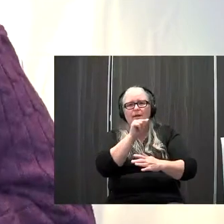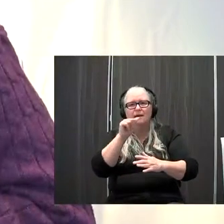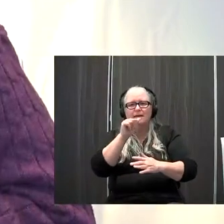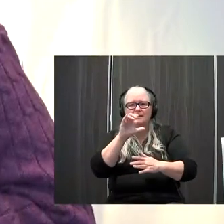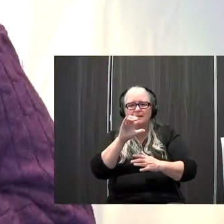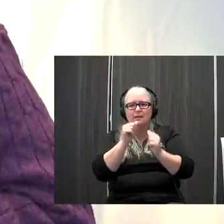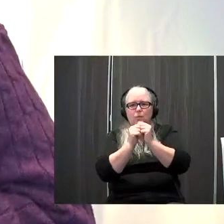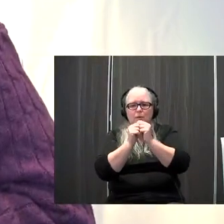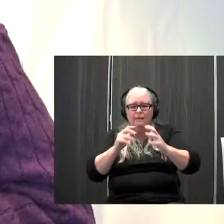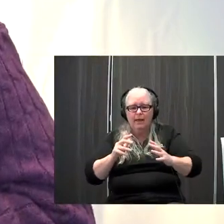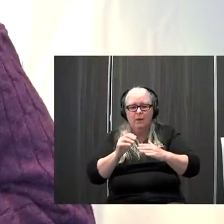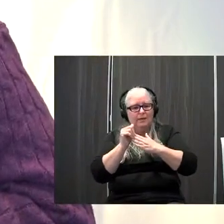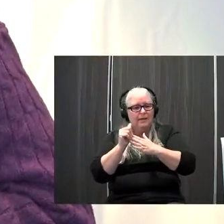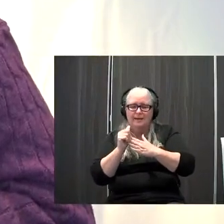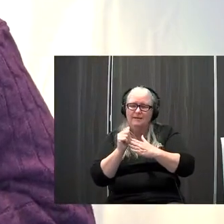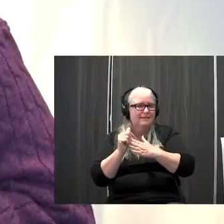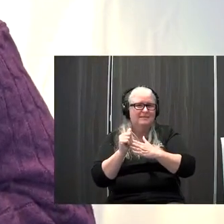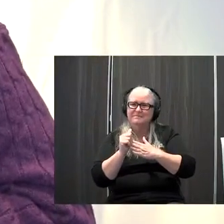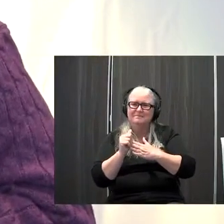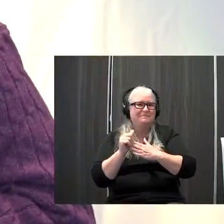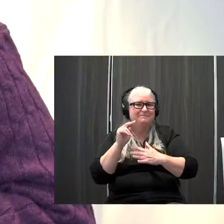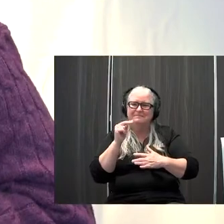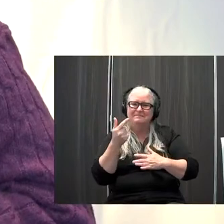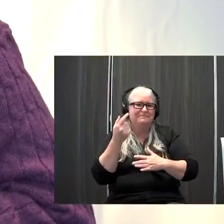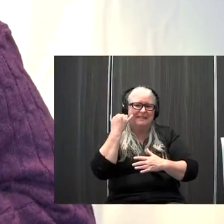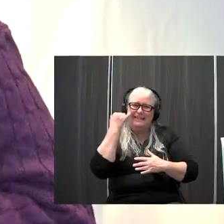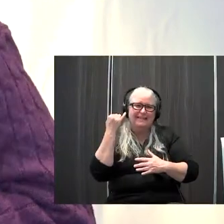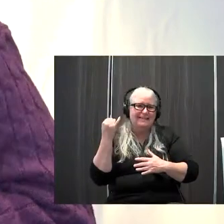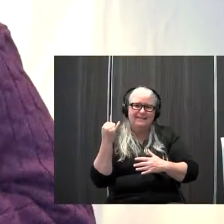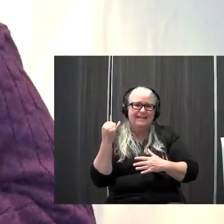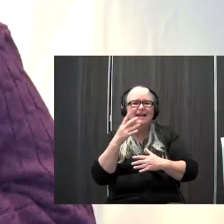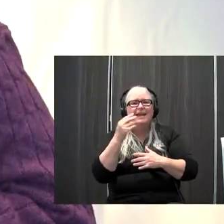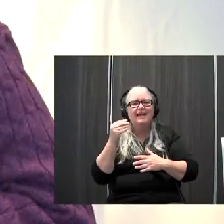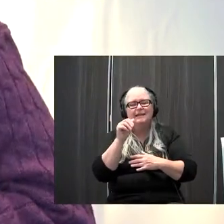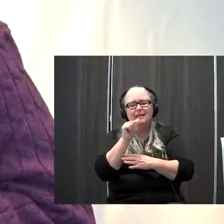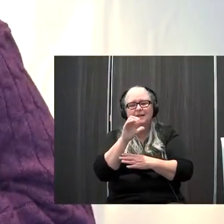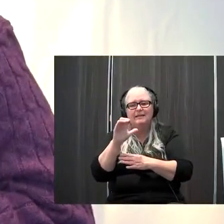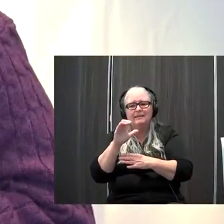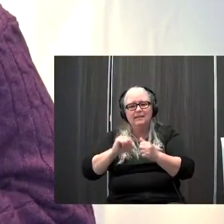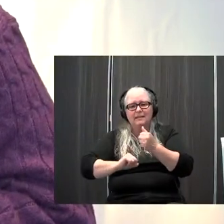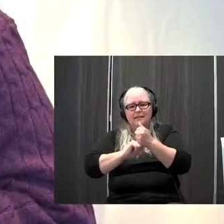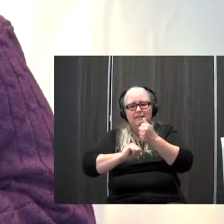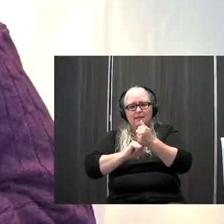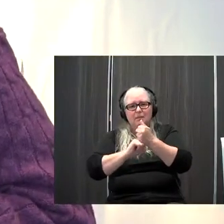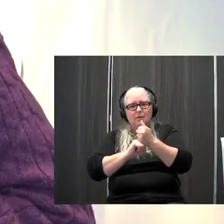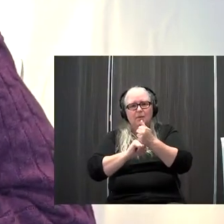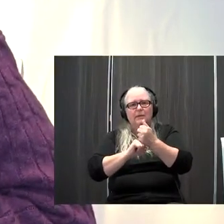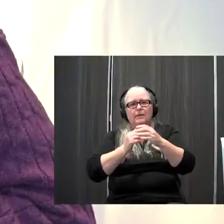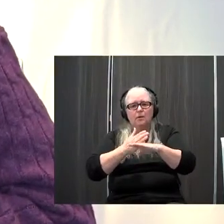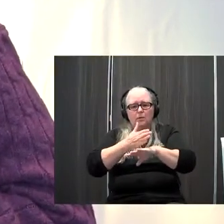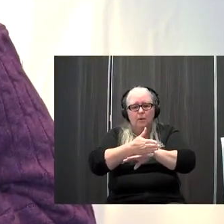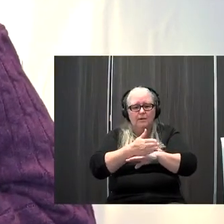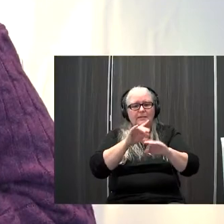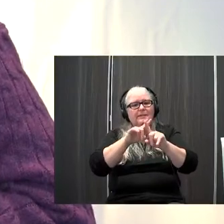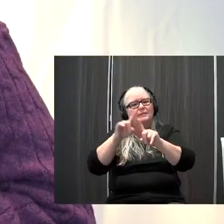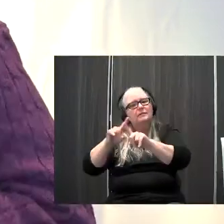guidance is not such a great idea and also AAC that's supported across environments is really important so